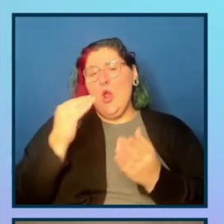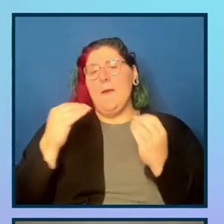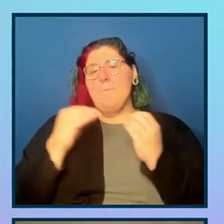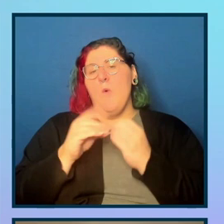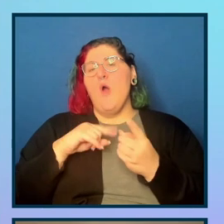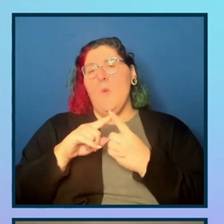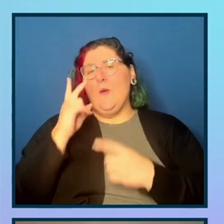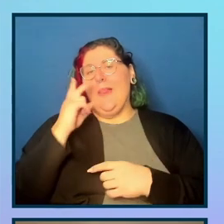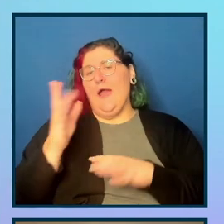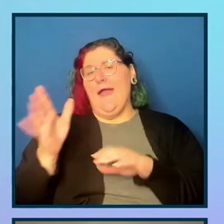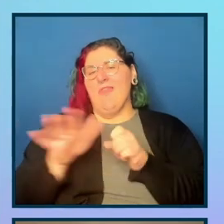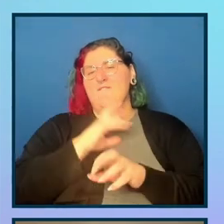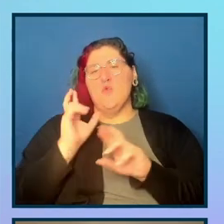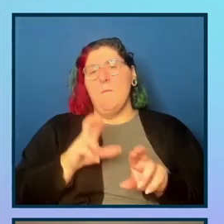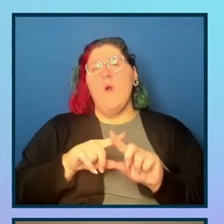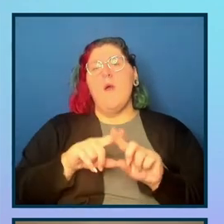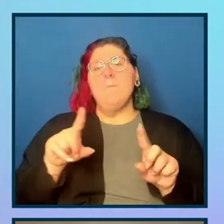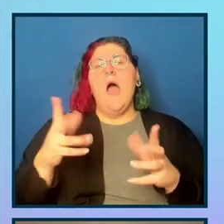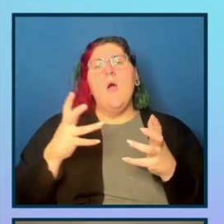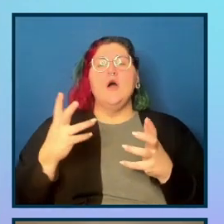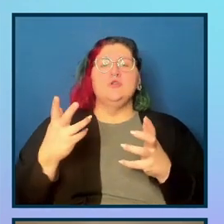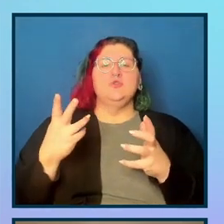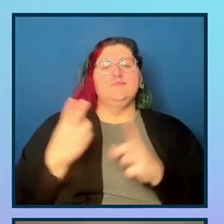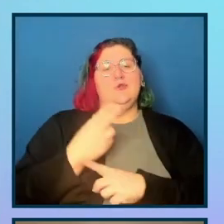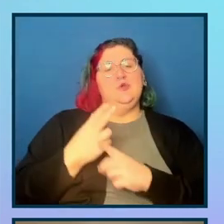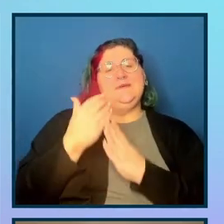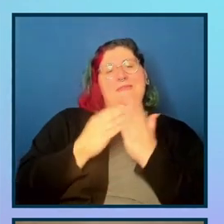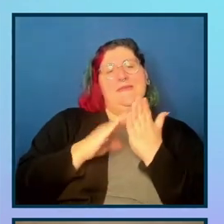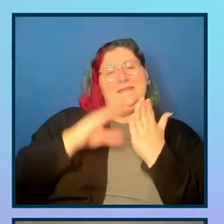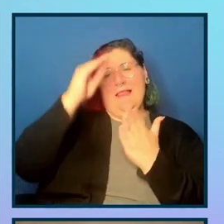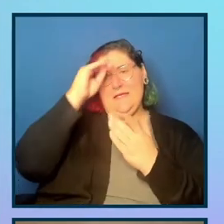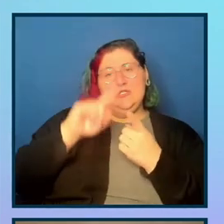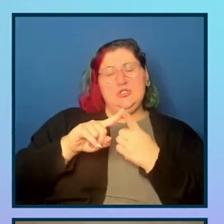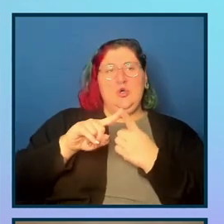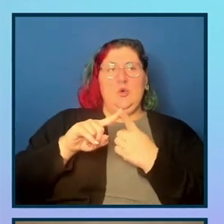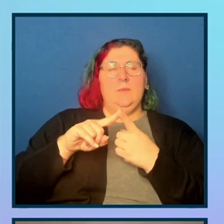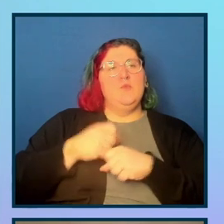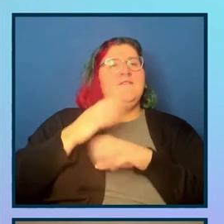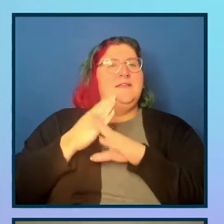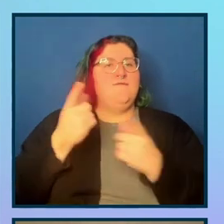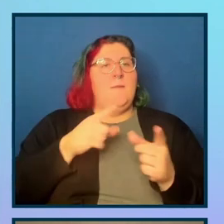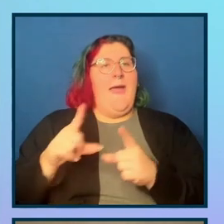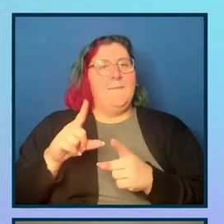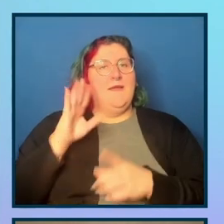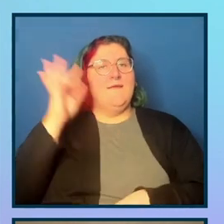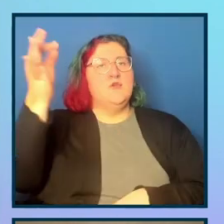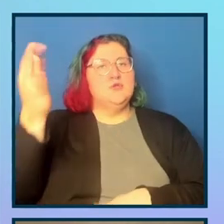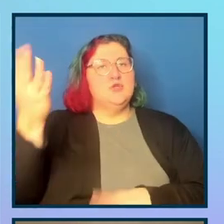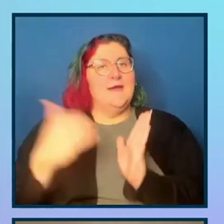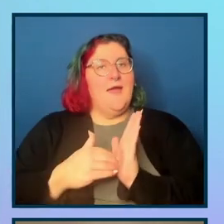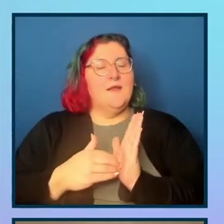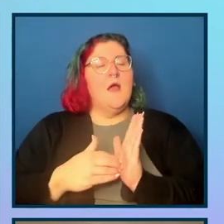some of those info, I want to, I want to apply these lessons to, to my code base and maybe prevent them from happening in the future. Not only do I now know more